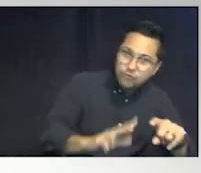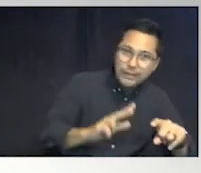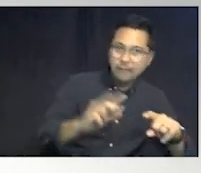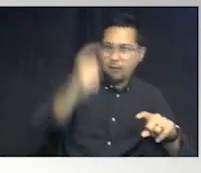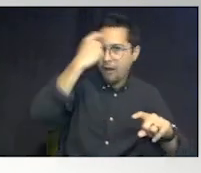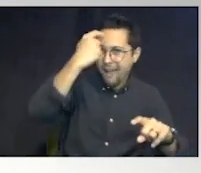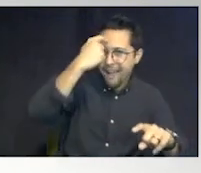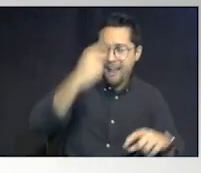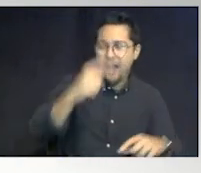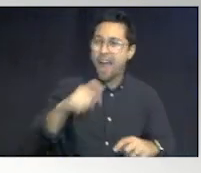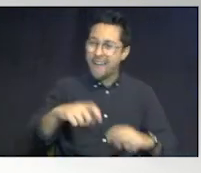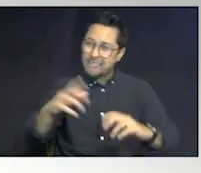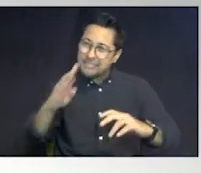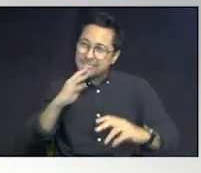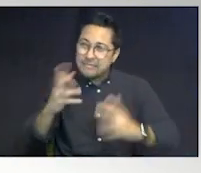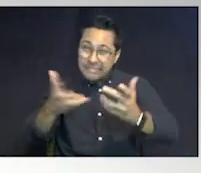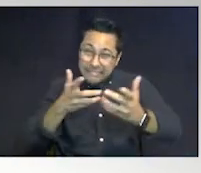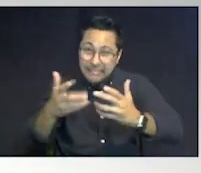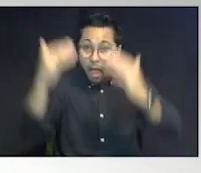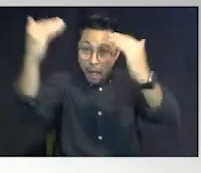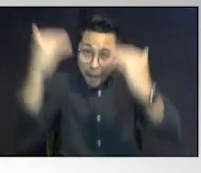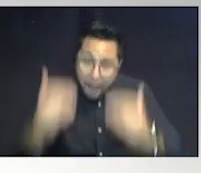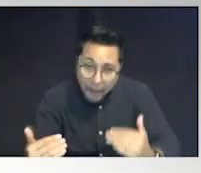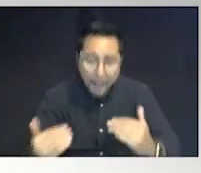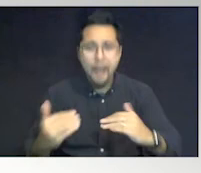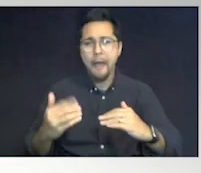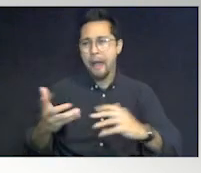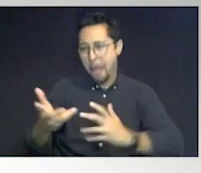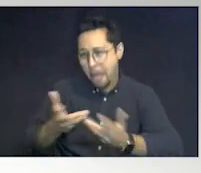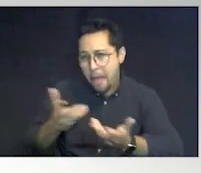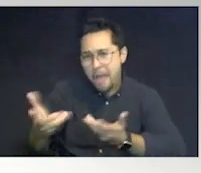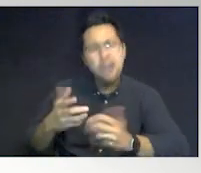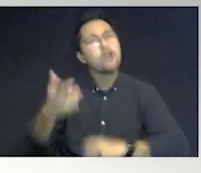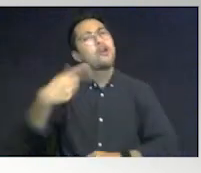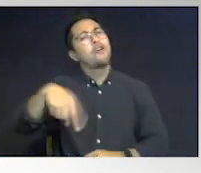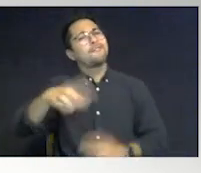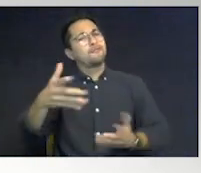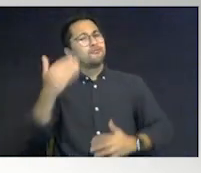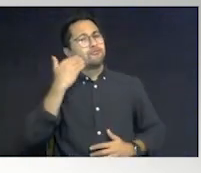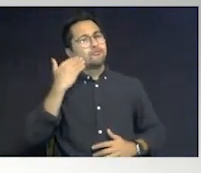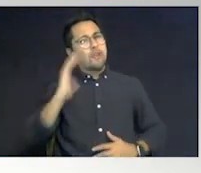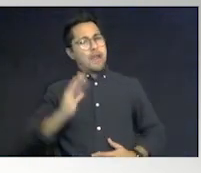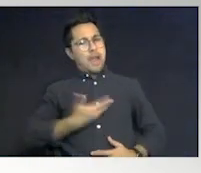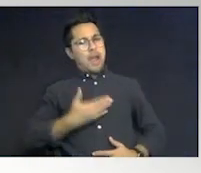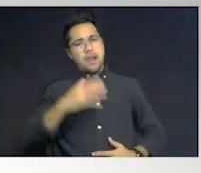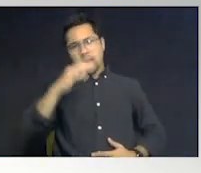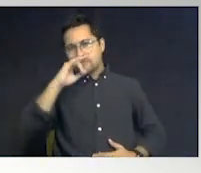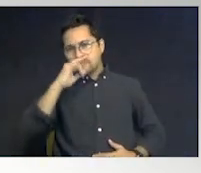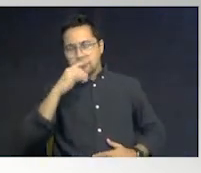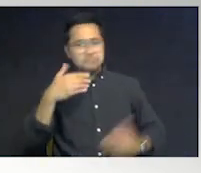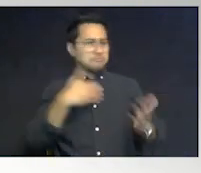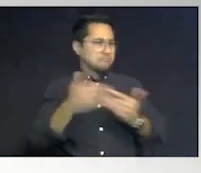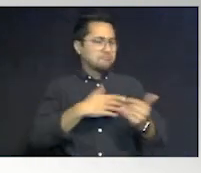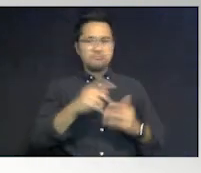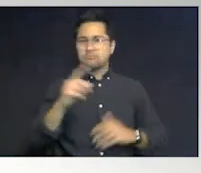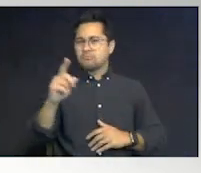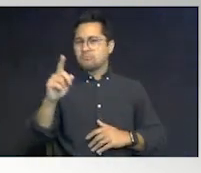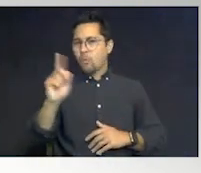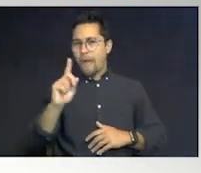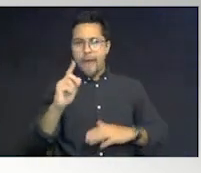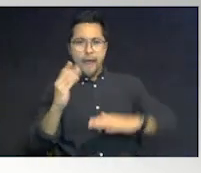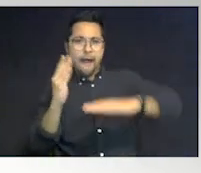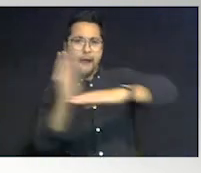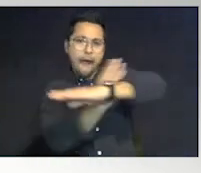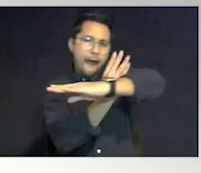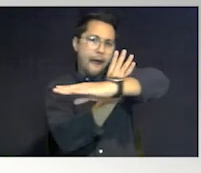to speak to his cognitive age. And we all know that our child, no matter where they are on the spectrum,